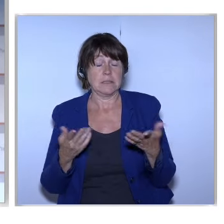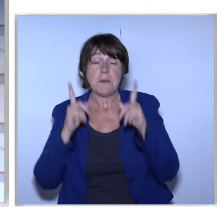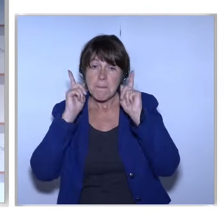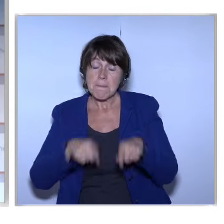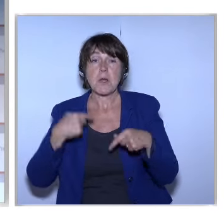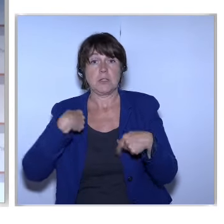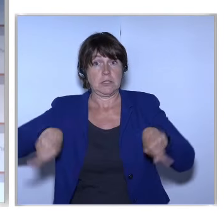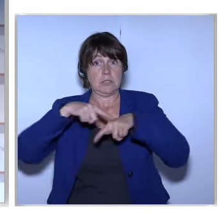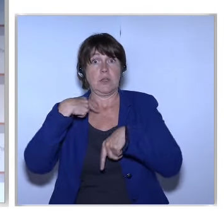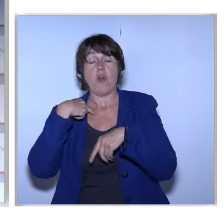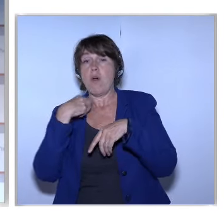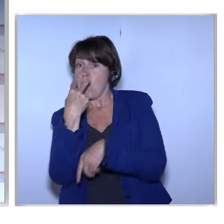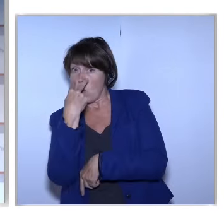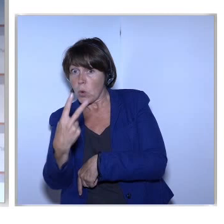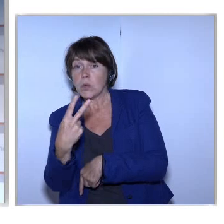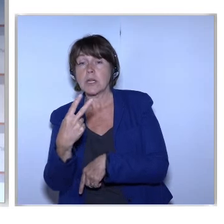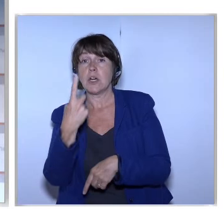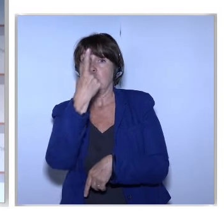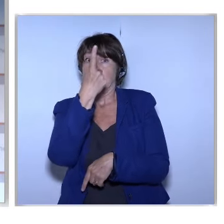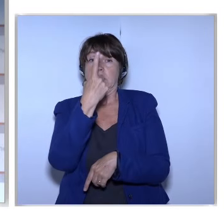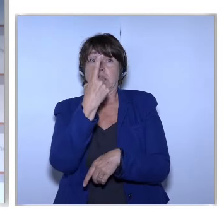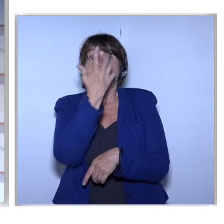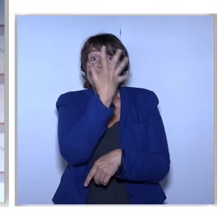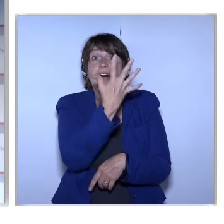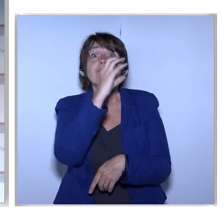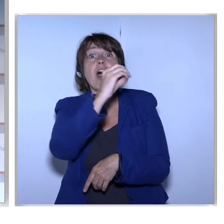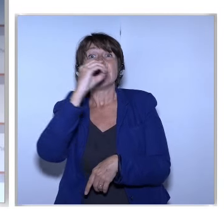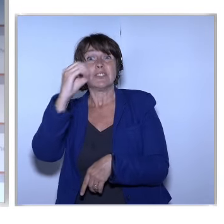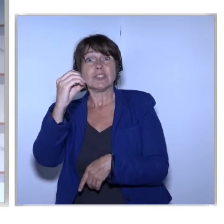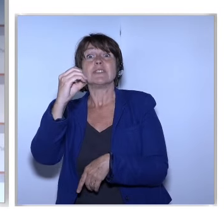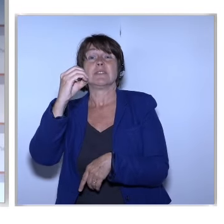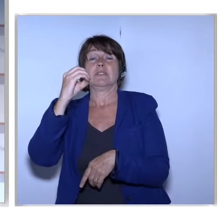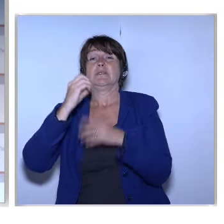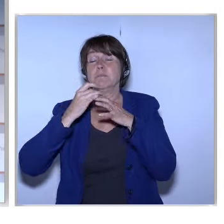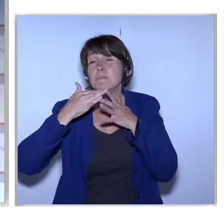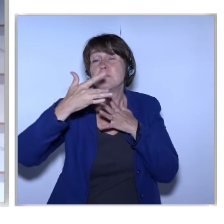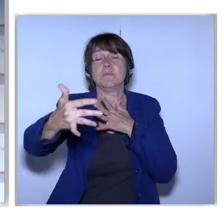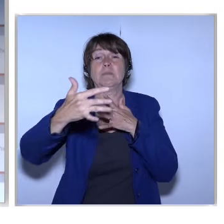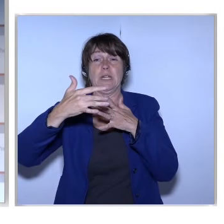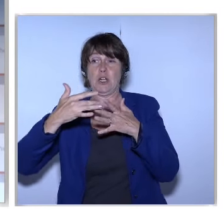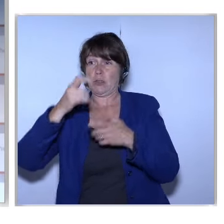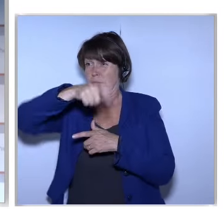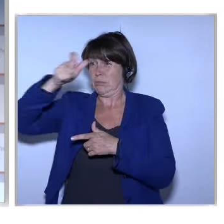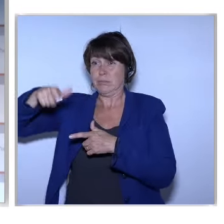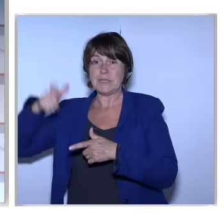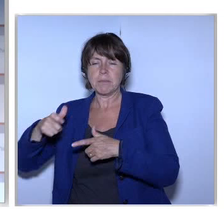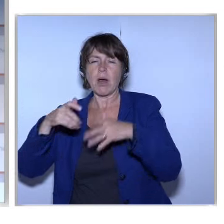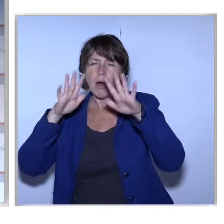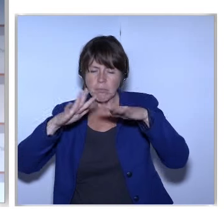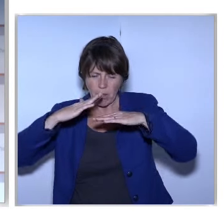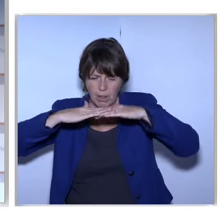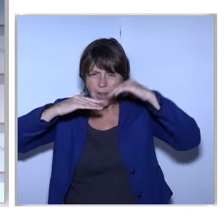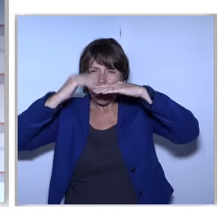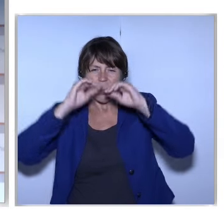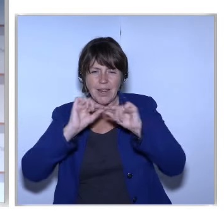Should Look At The Digital Single Market Of 500 Million People With More Nuance With More Layers That If We